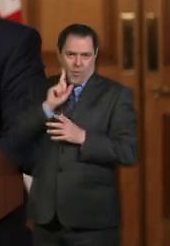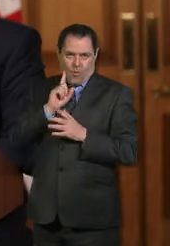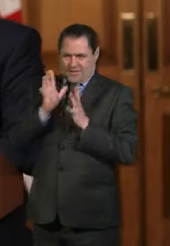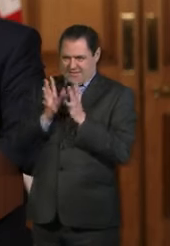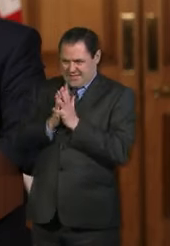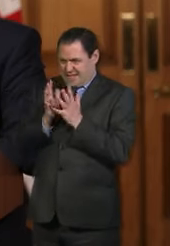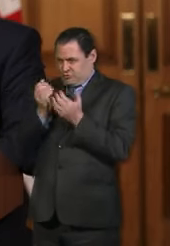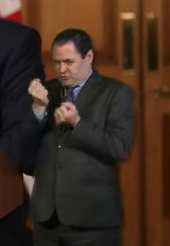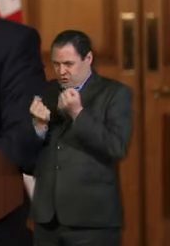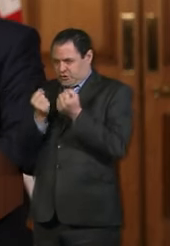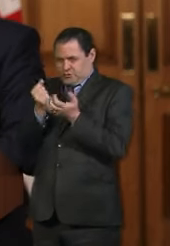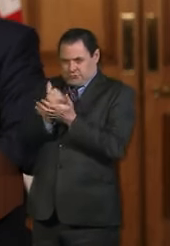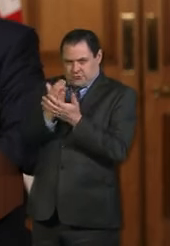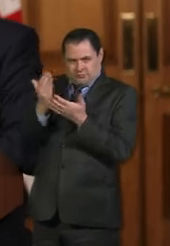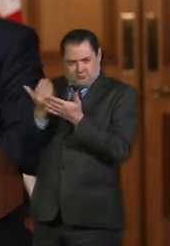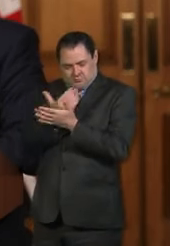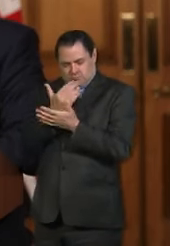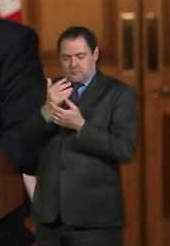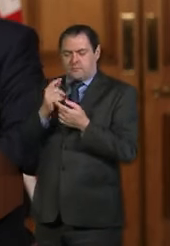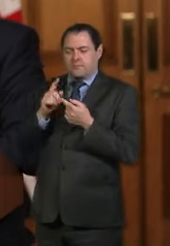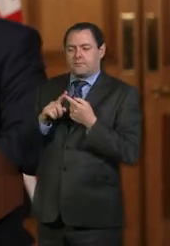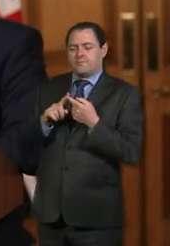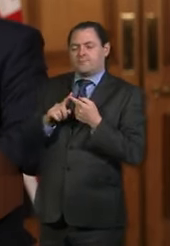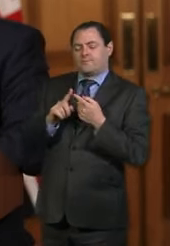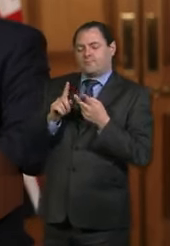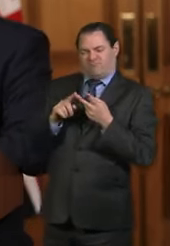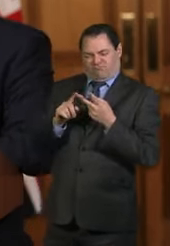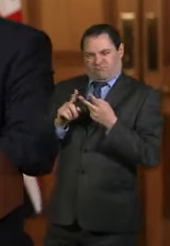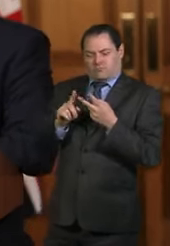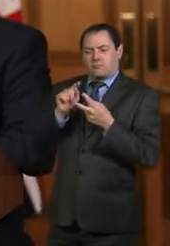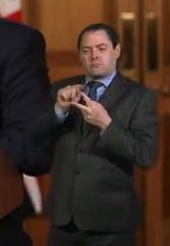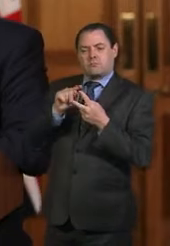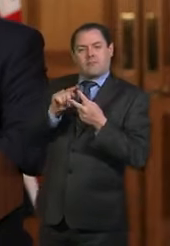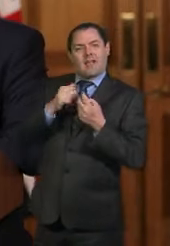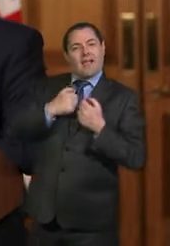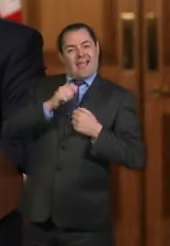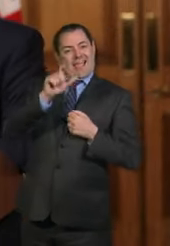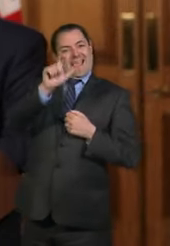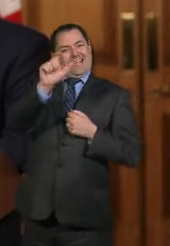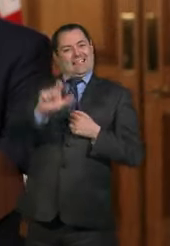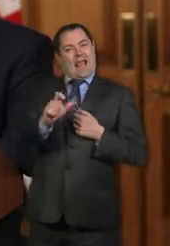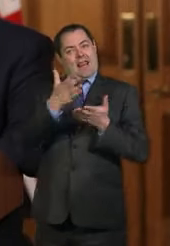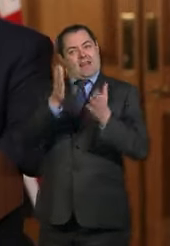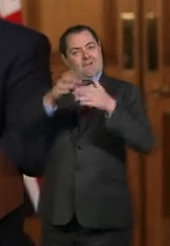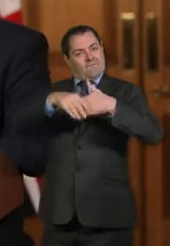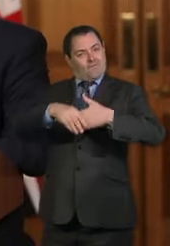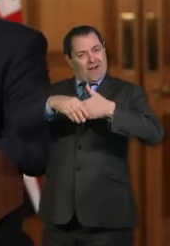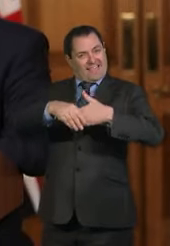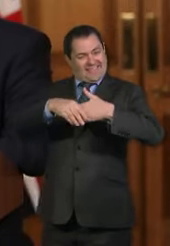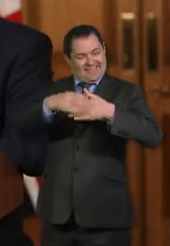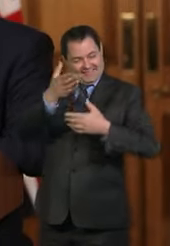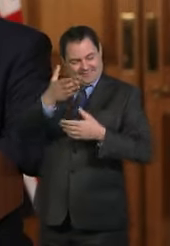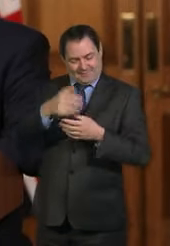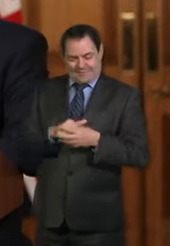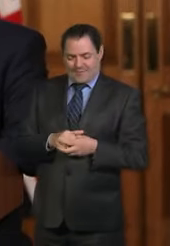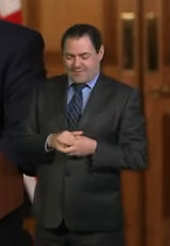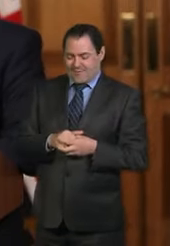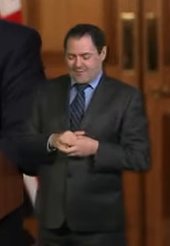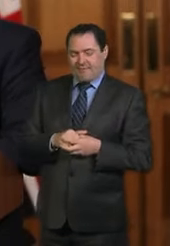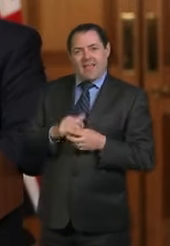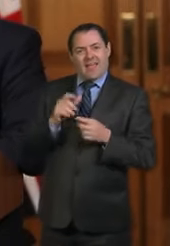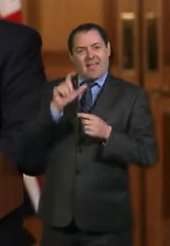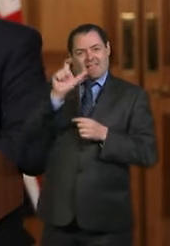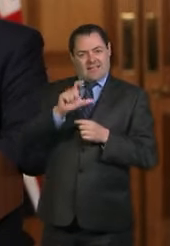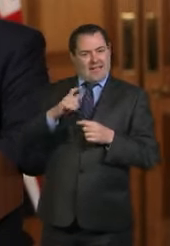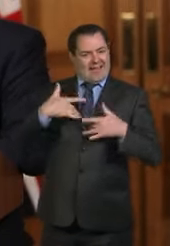What I'd say to our Italian friends, Italians who've been living and working in the UK who now wants